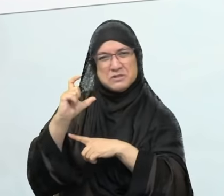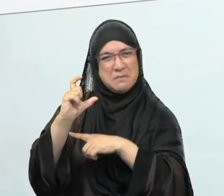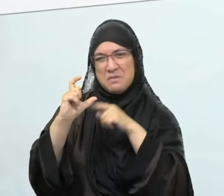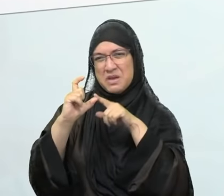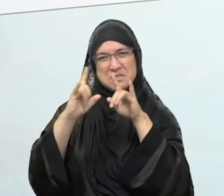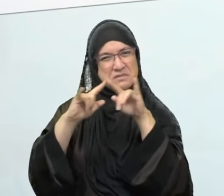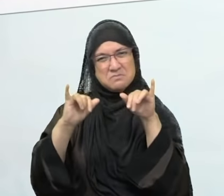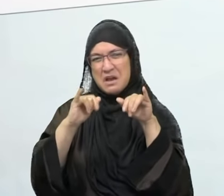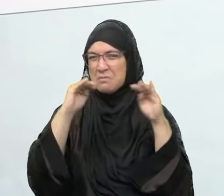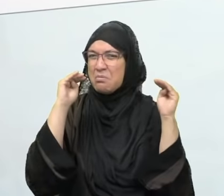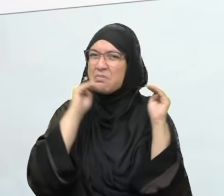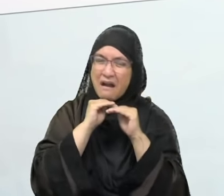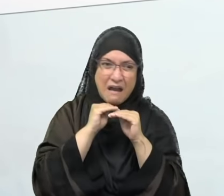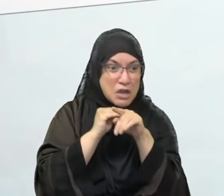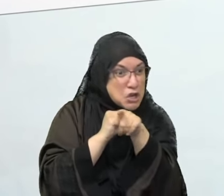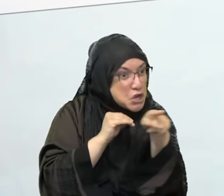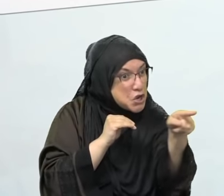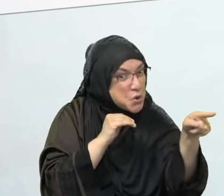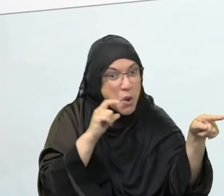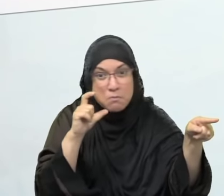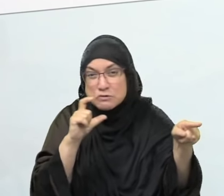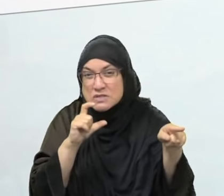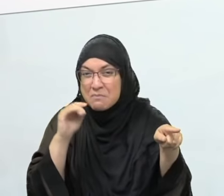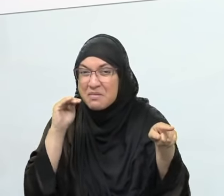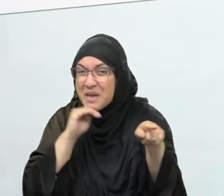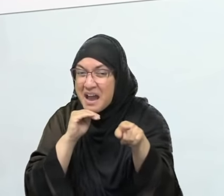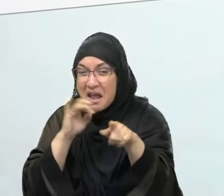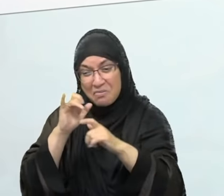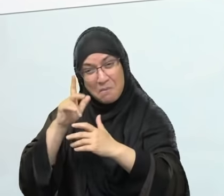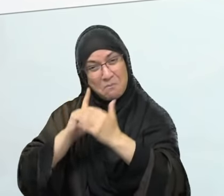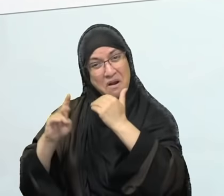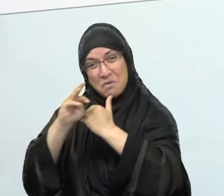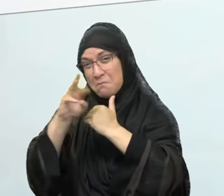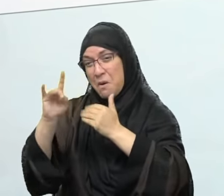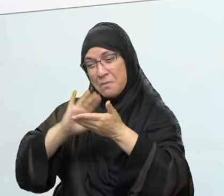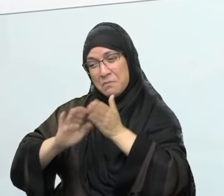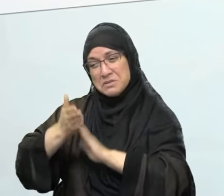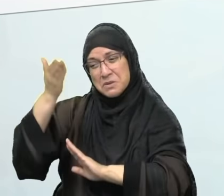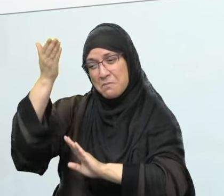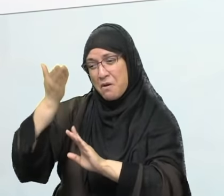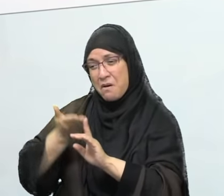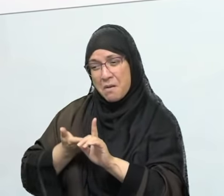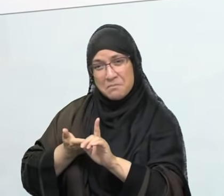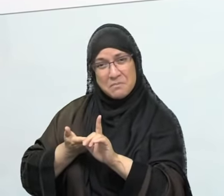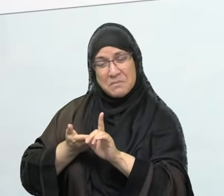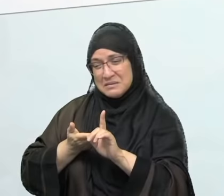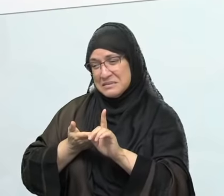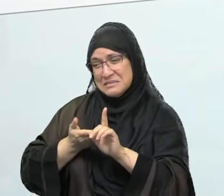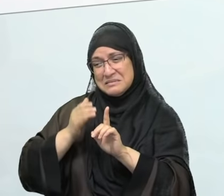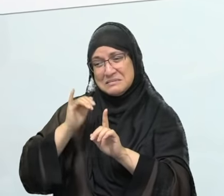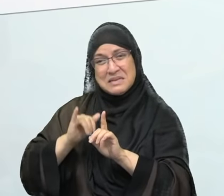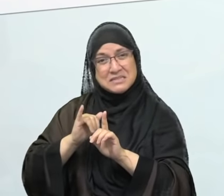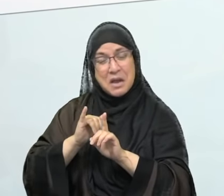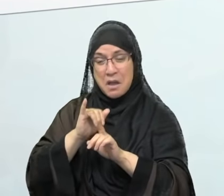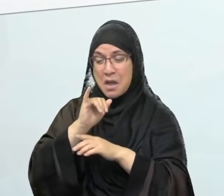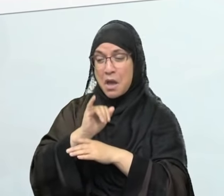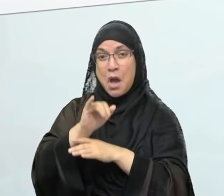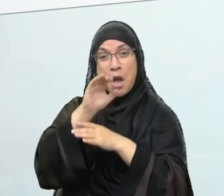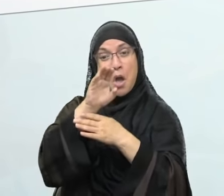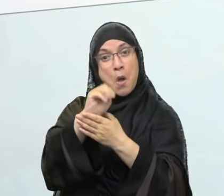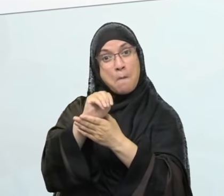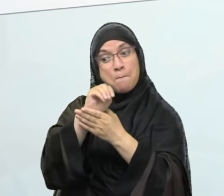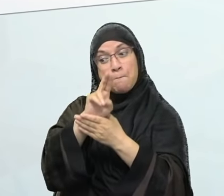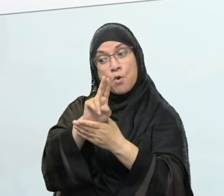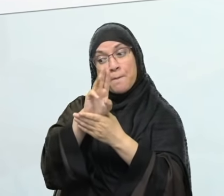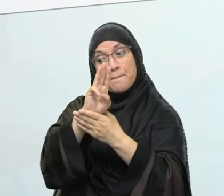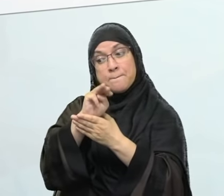to him. He said, laa tajidu almu'minu kathaba? You will not find that a believer could ever be a liar. In another narration